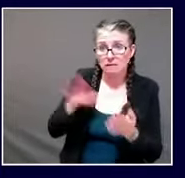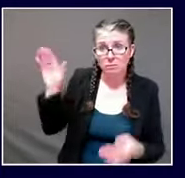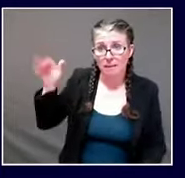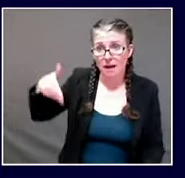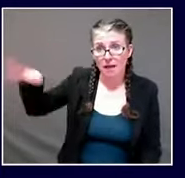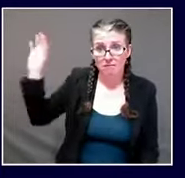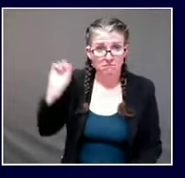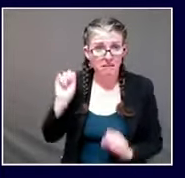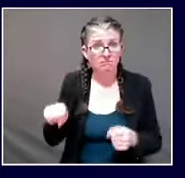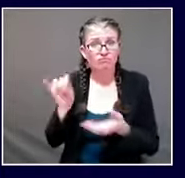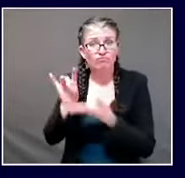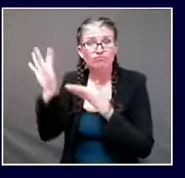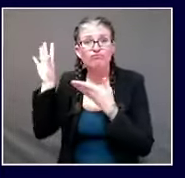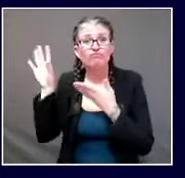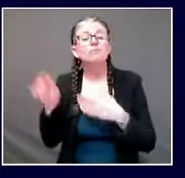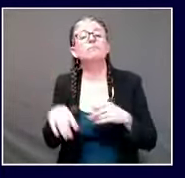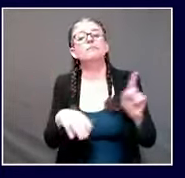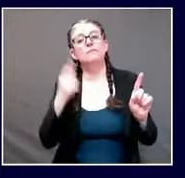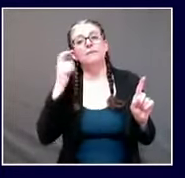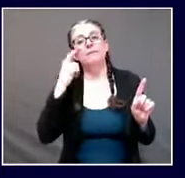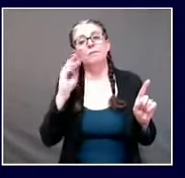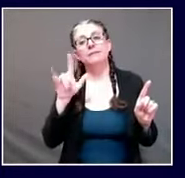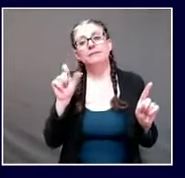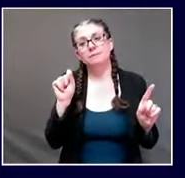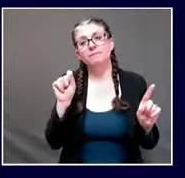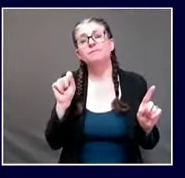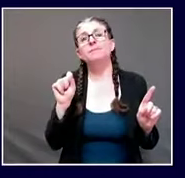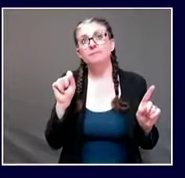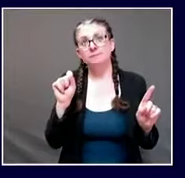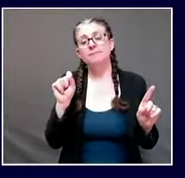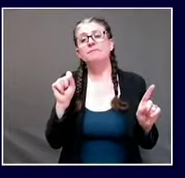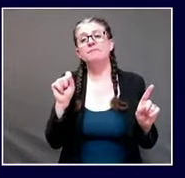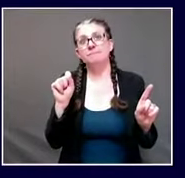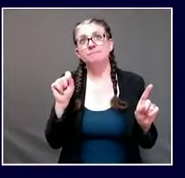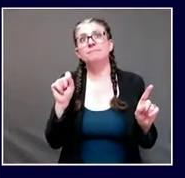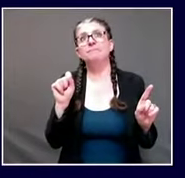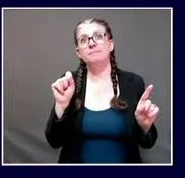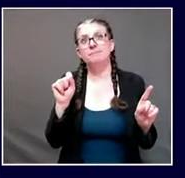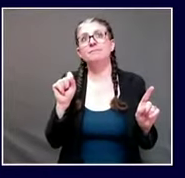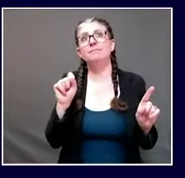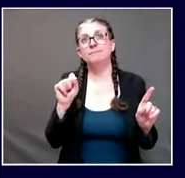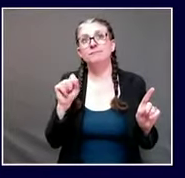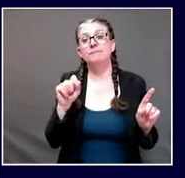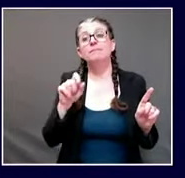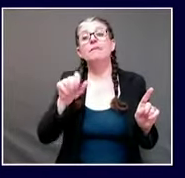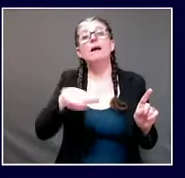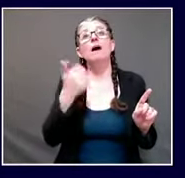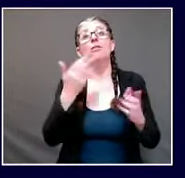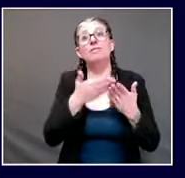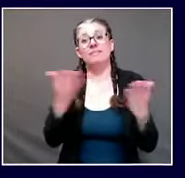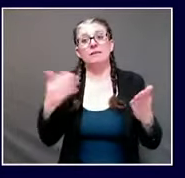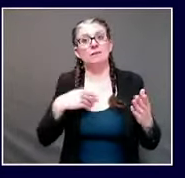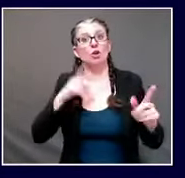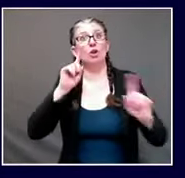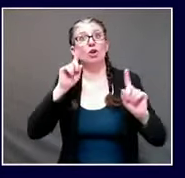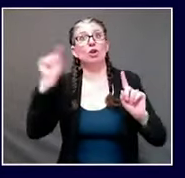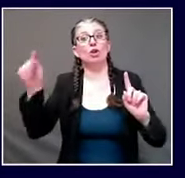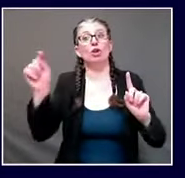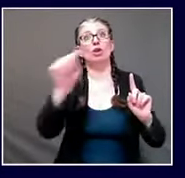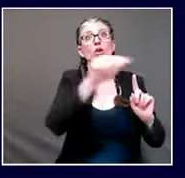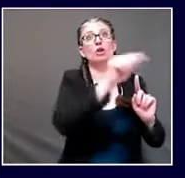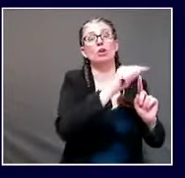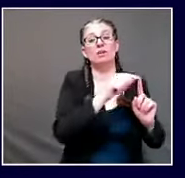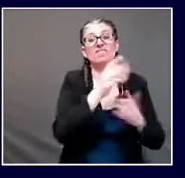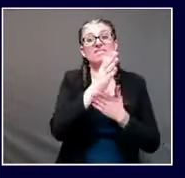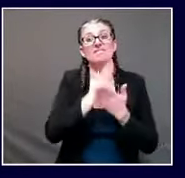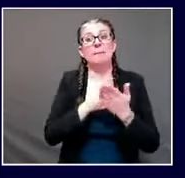sort begin letting people in without mask other people will not go there they will lose customers they will lose market share no question about it